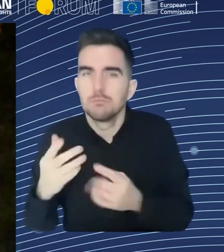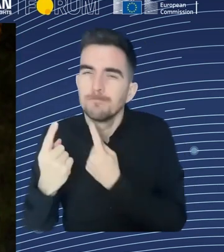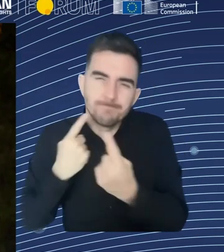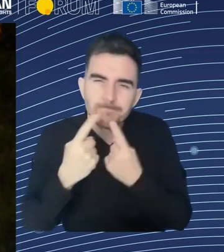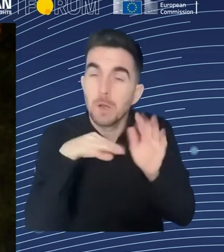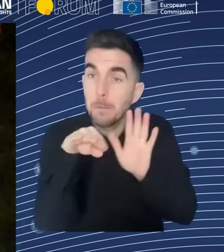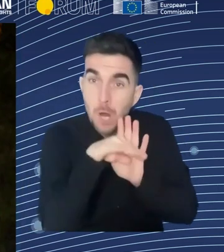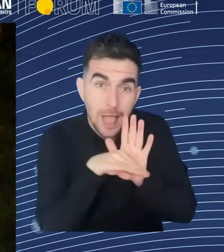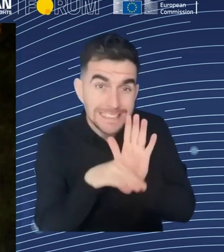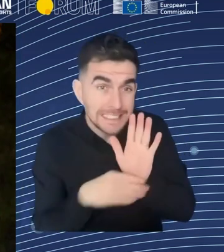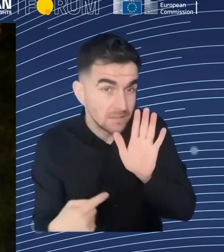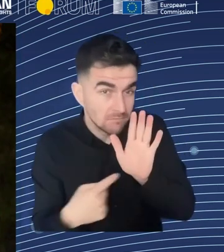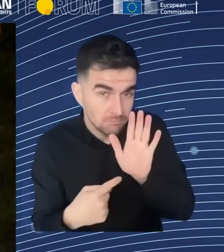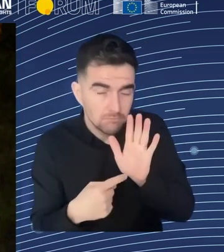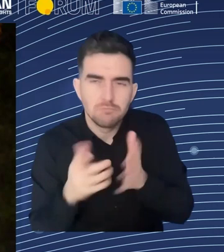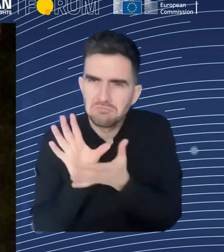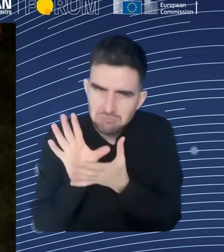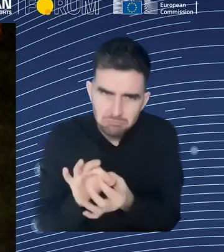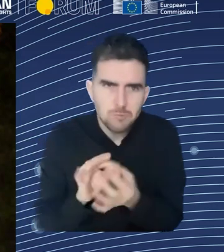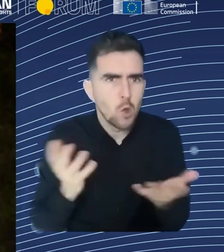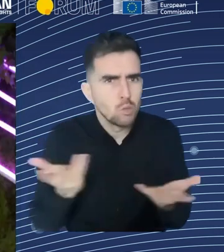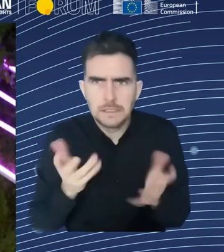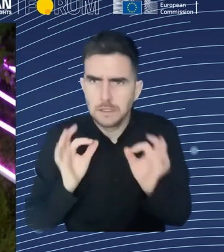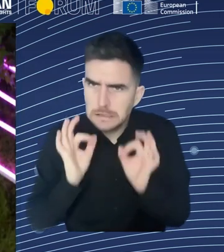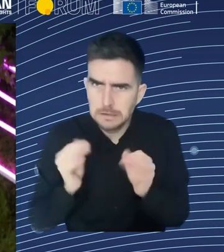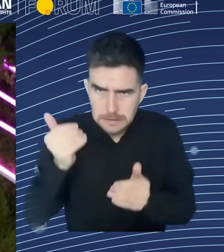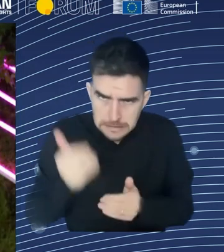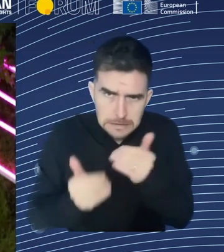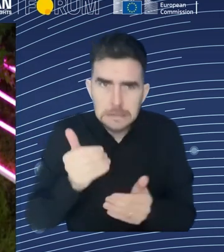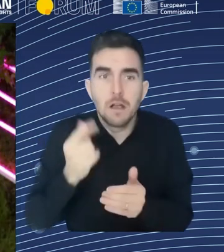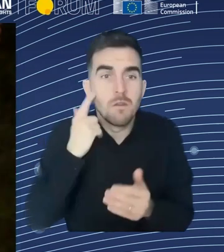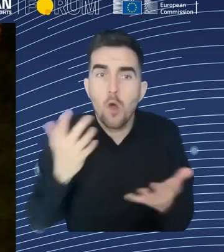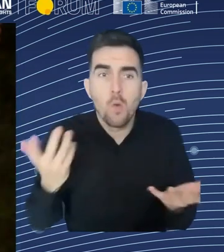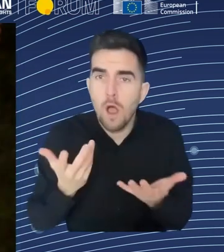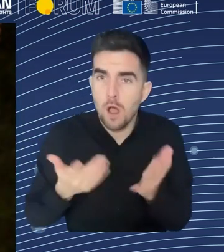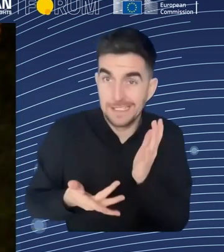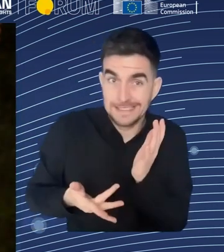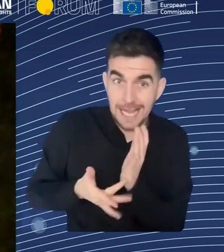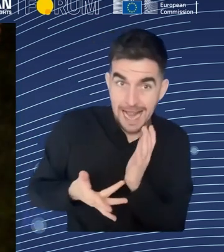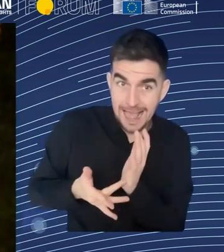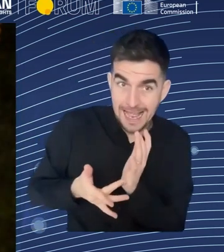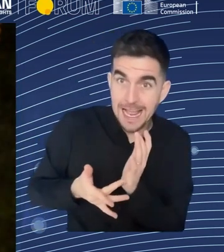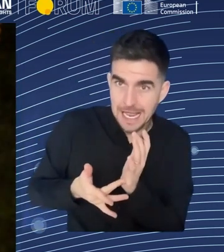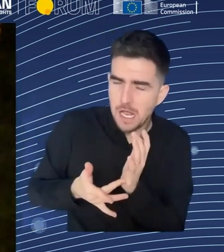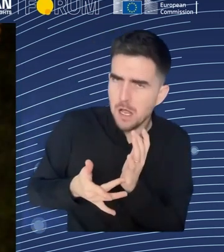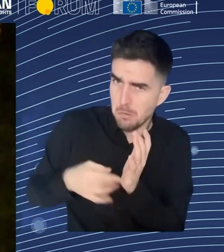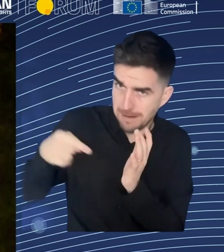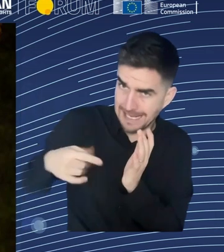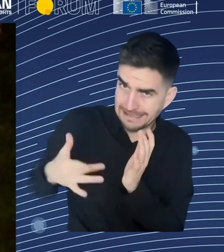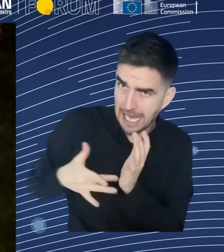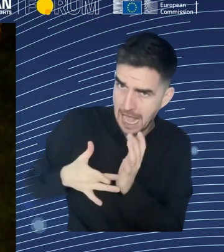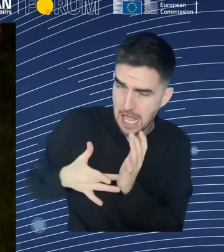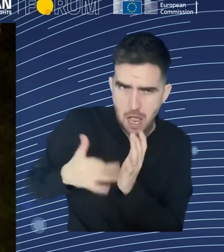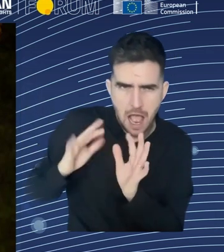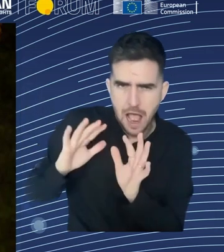begin to document more and more how this tech is being rolled out. It is my assessment that we are only at the beginning of the adoption